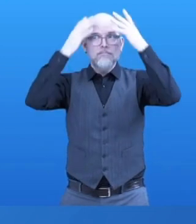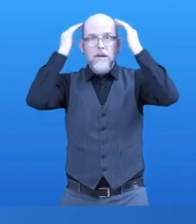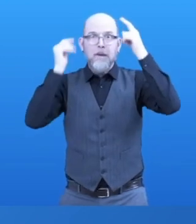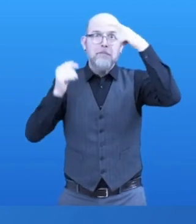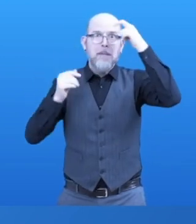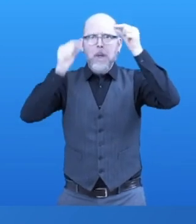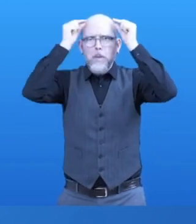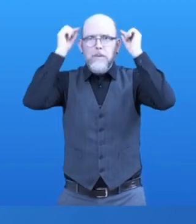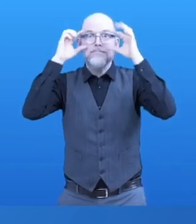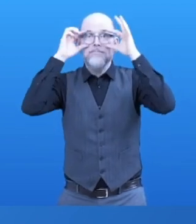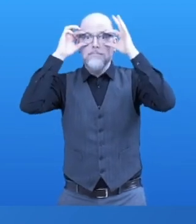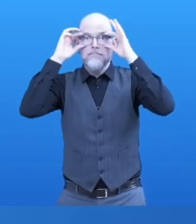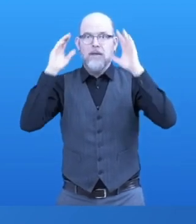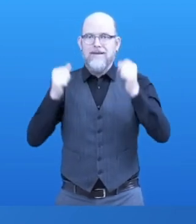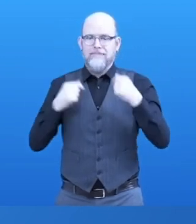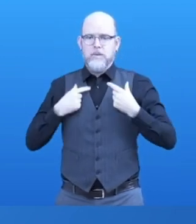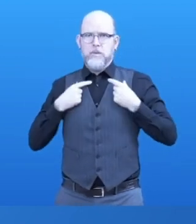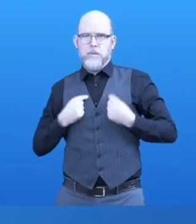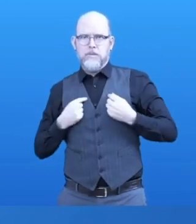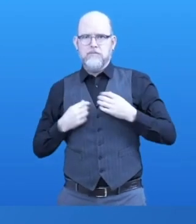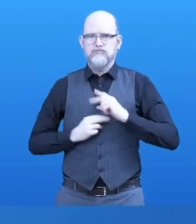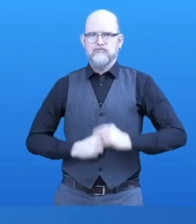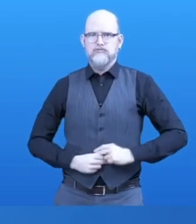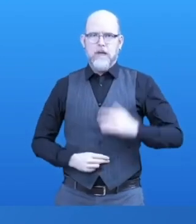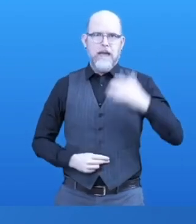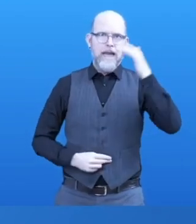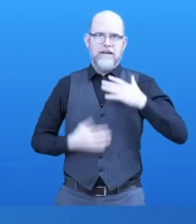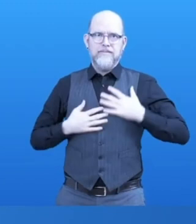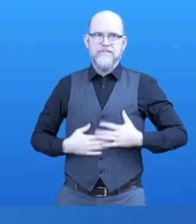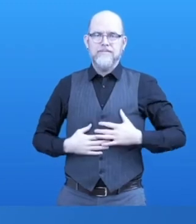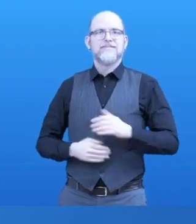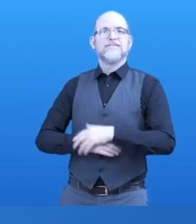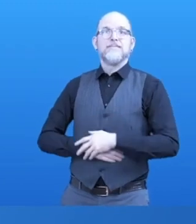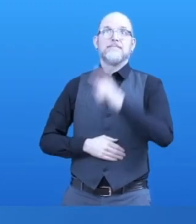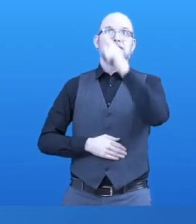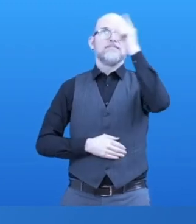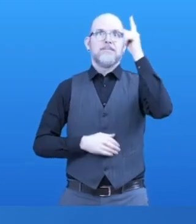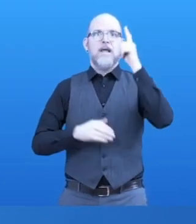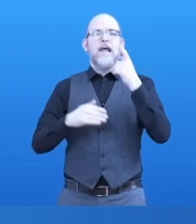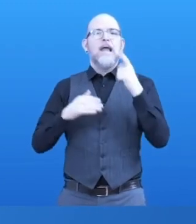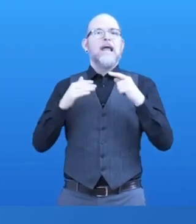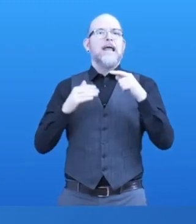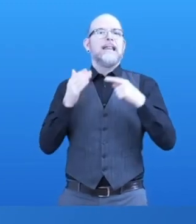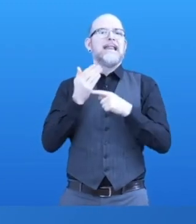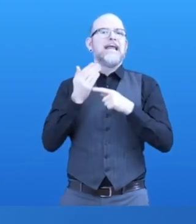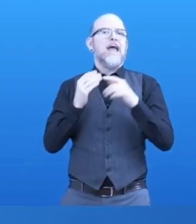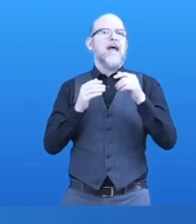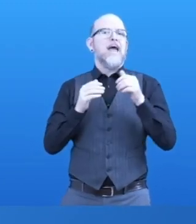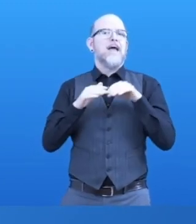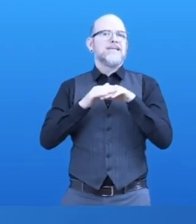Tech Abel, enabling through assistive technology. And there's a QR code to the left of the screen with the words, Tech Abel in the middle of it.